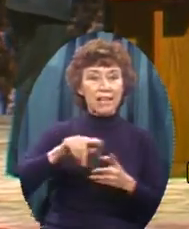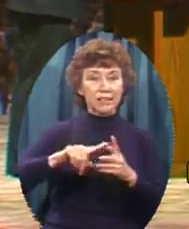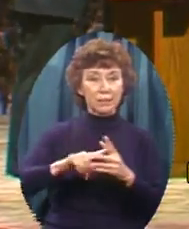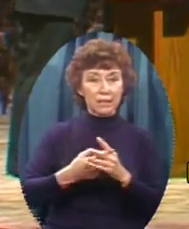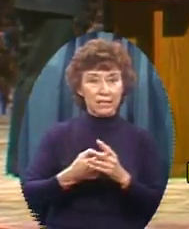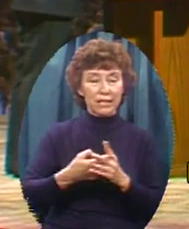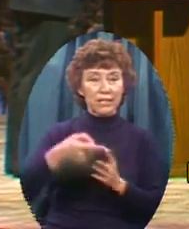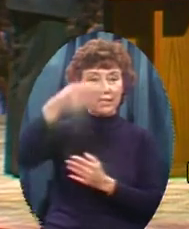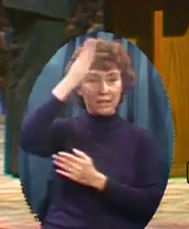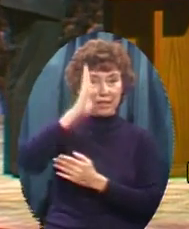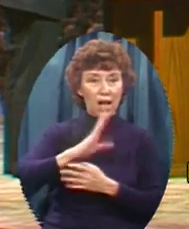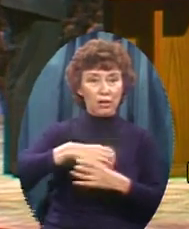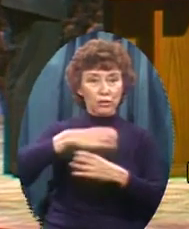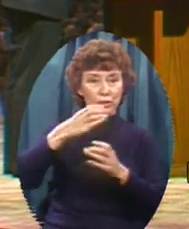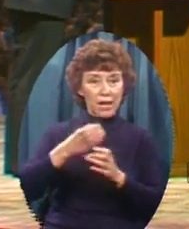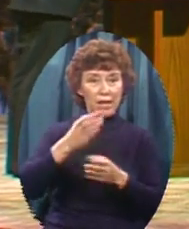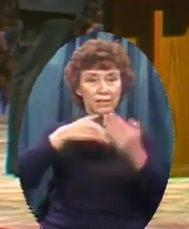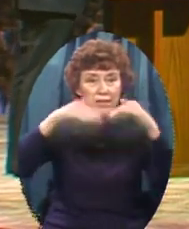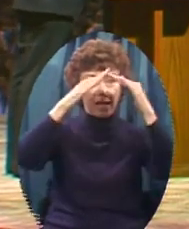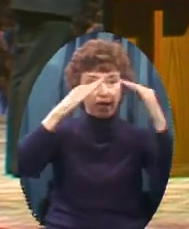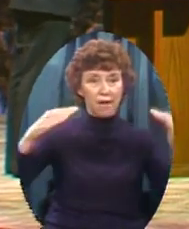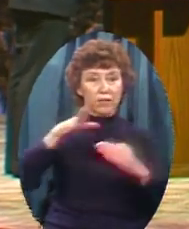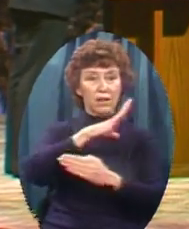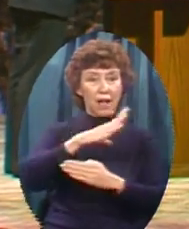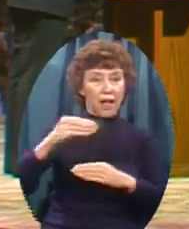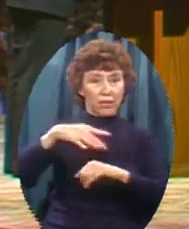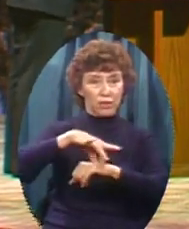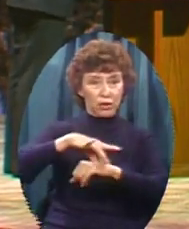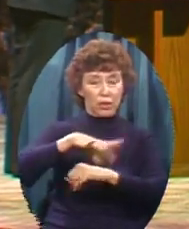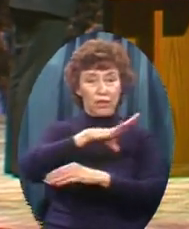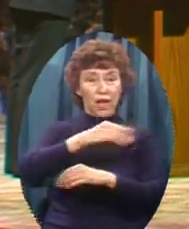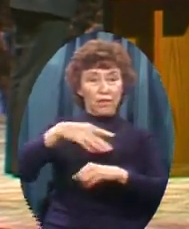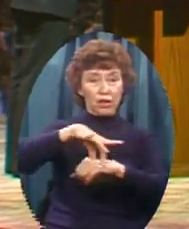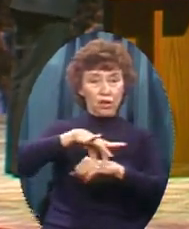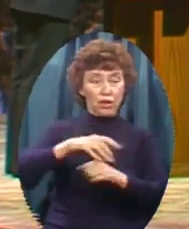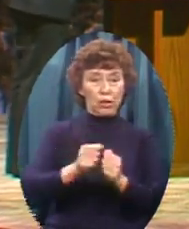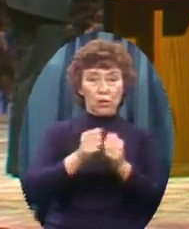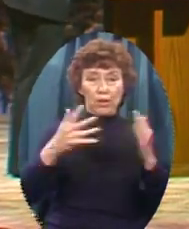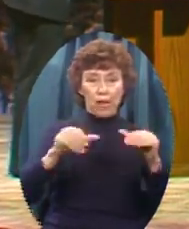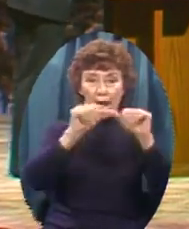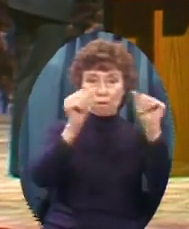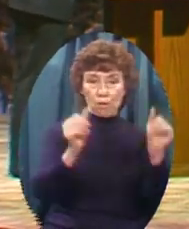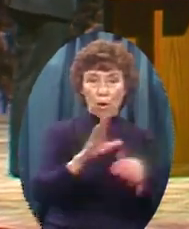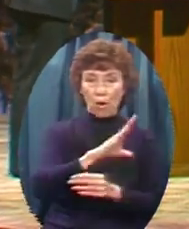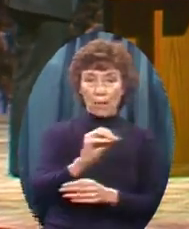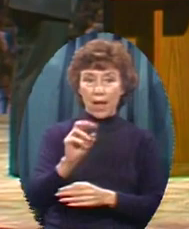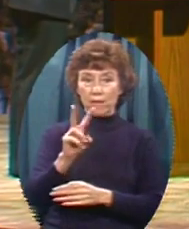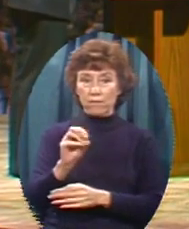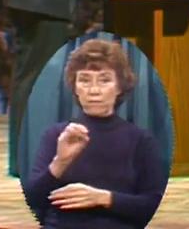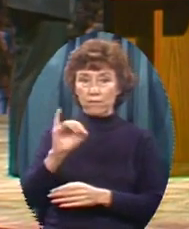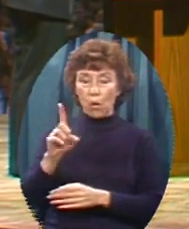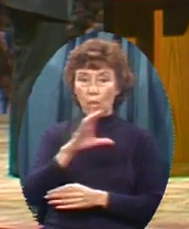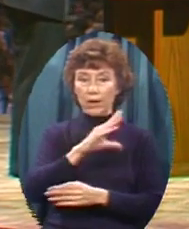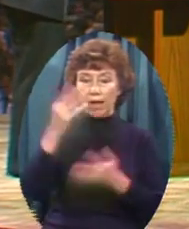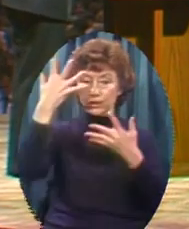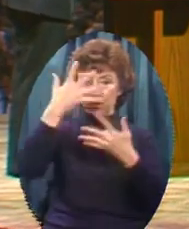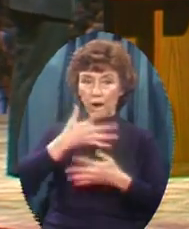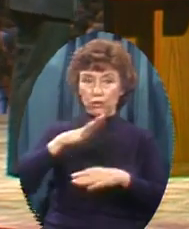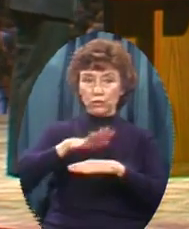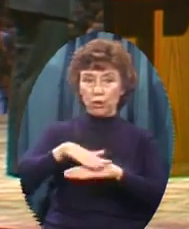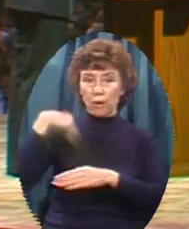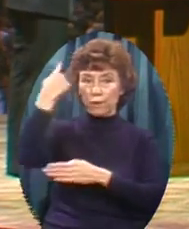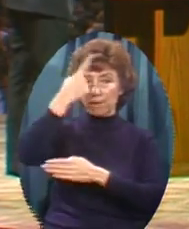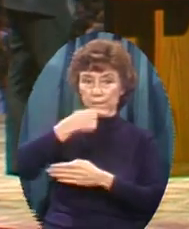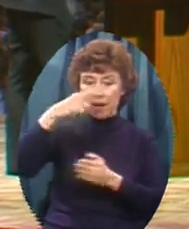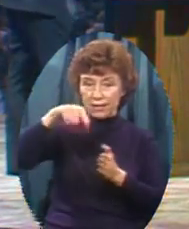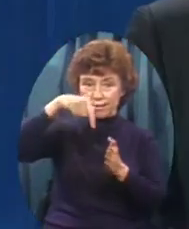created The heaven And the earth And the earth Was without form And void And darkness Was upon the face